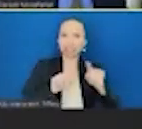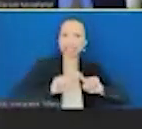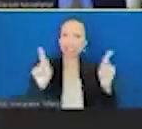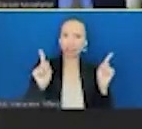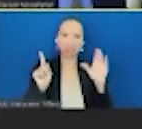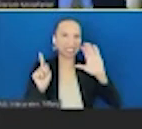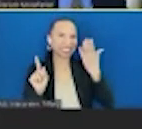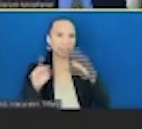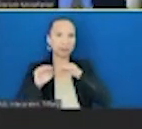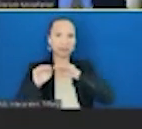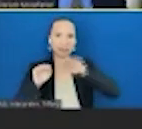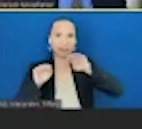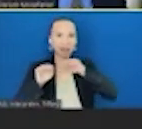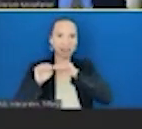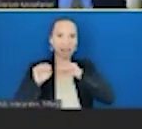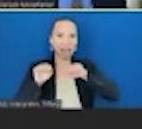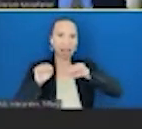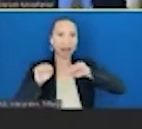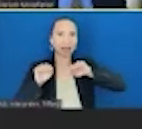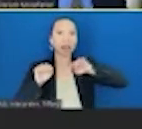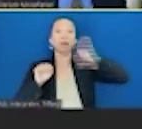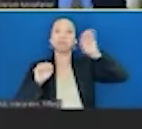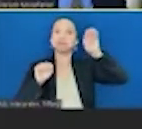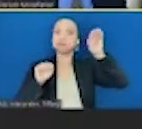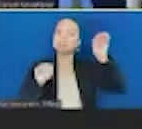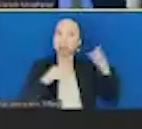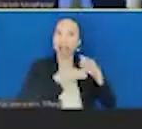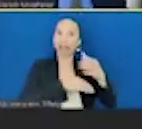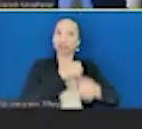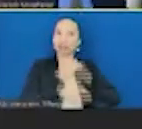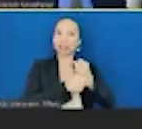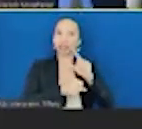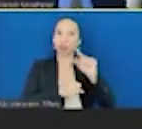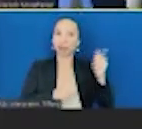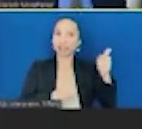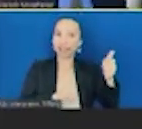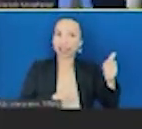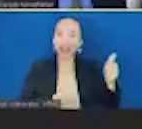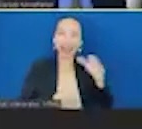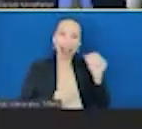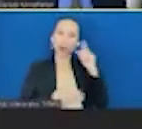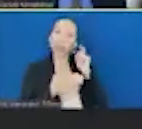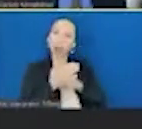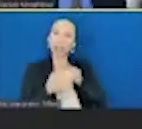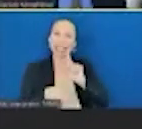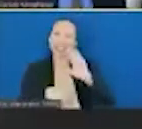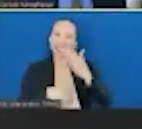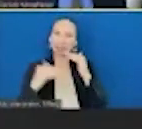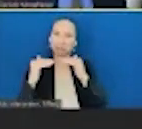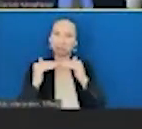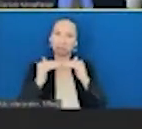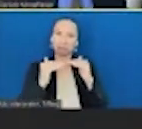nothing changing and then big improvements after 2010. And we see that these improvements are equitable by income and equitable by race.